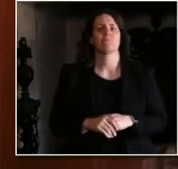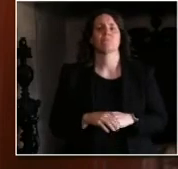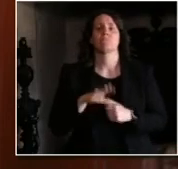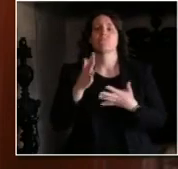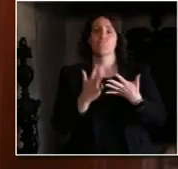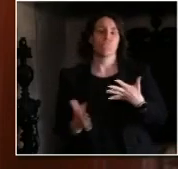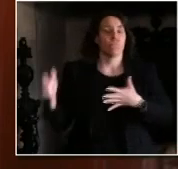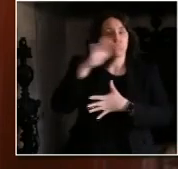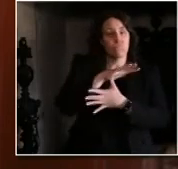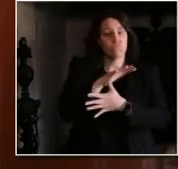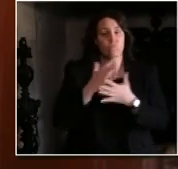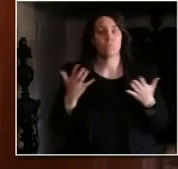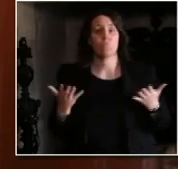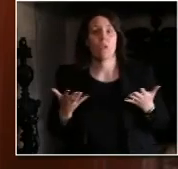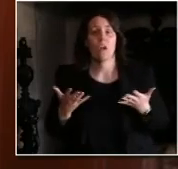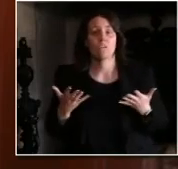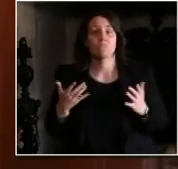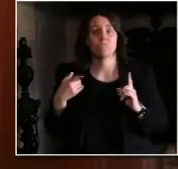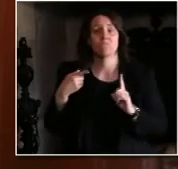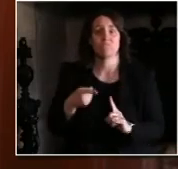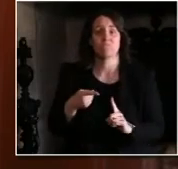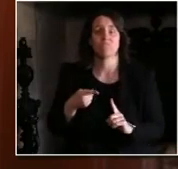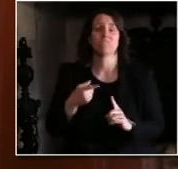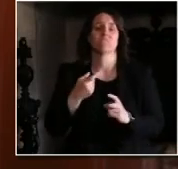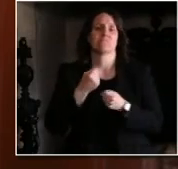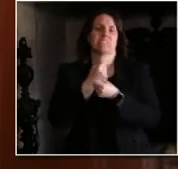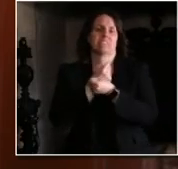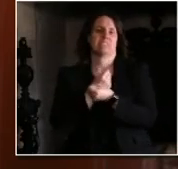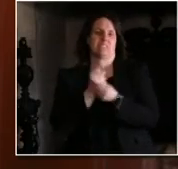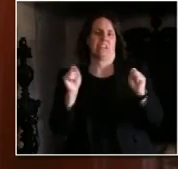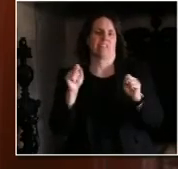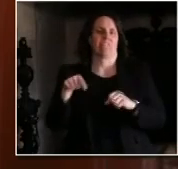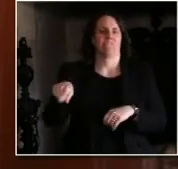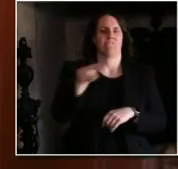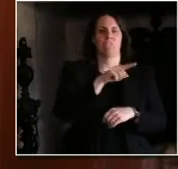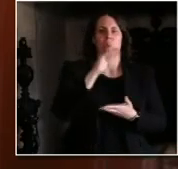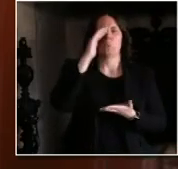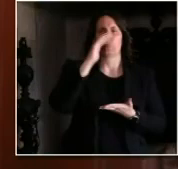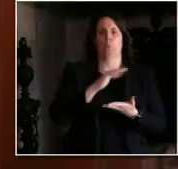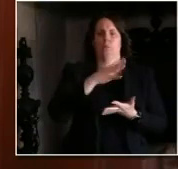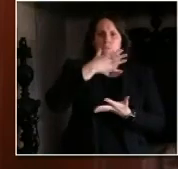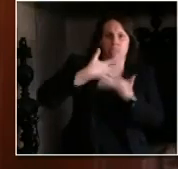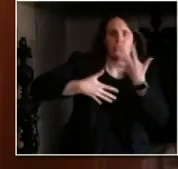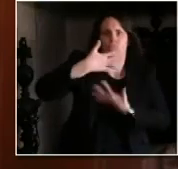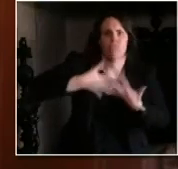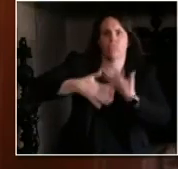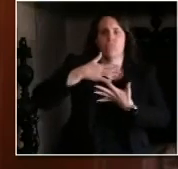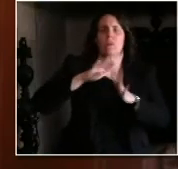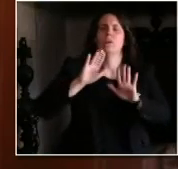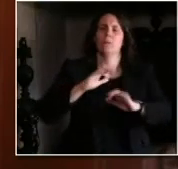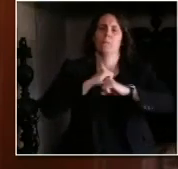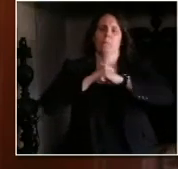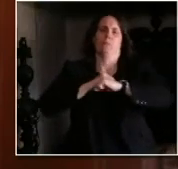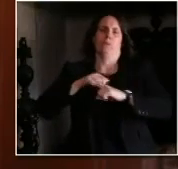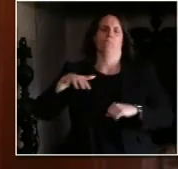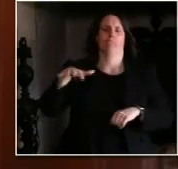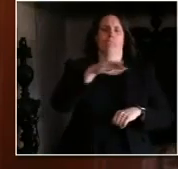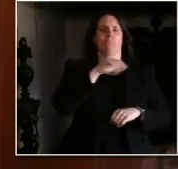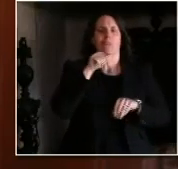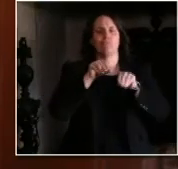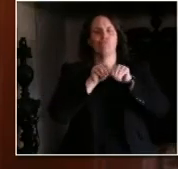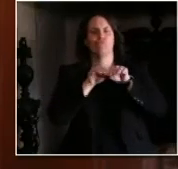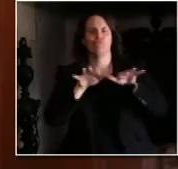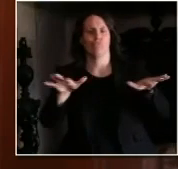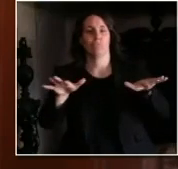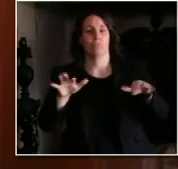if we're not confident about our safety and our health. We can't think of this like flipping a light switch. It's like turning a